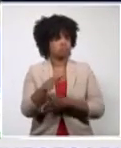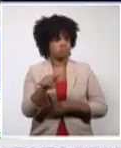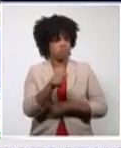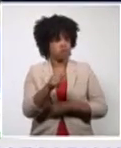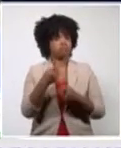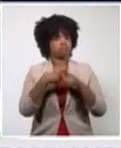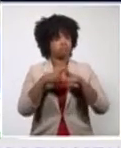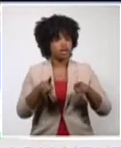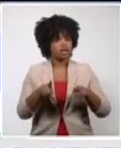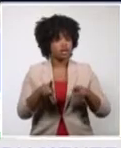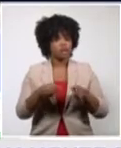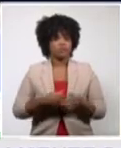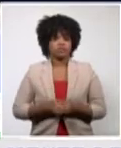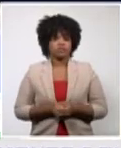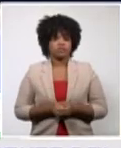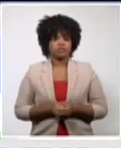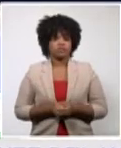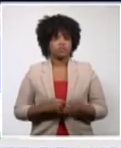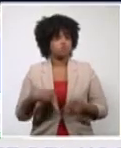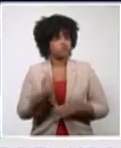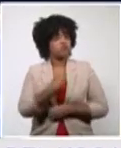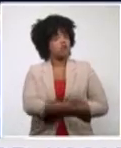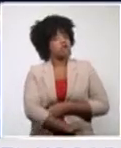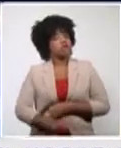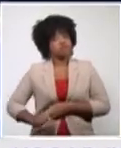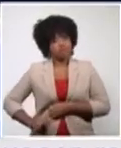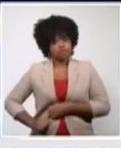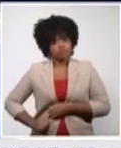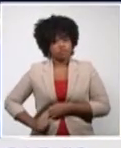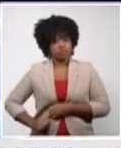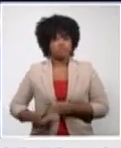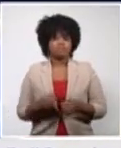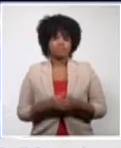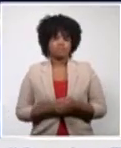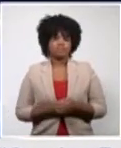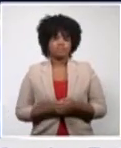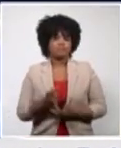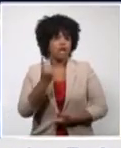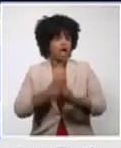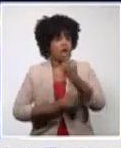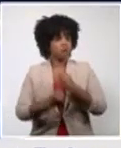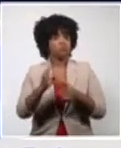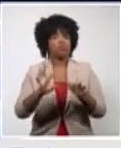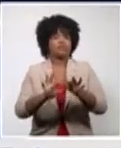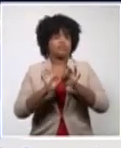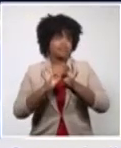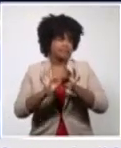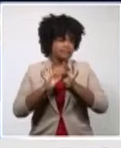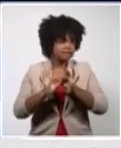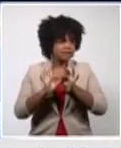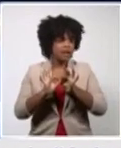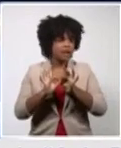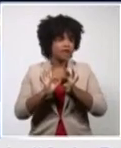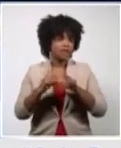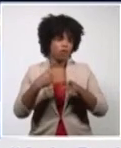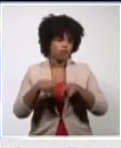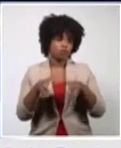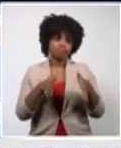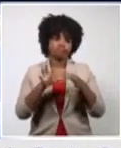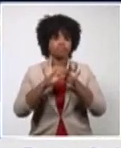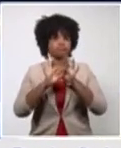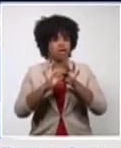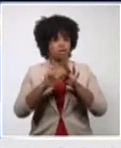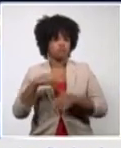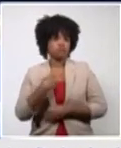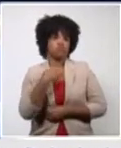This demonstrates not that there are no risks, but the extent of the effort being